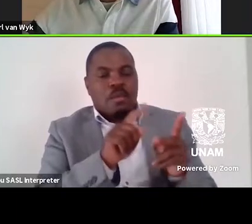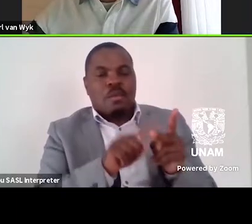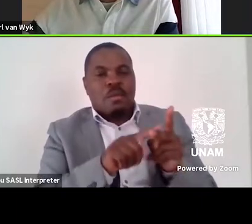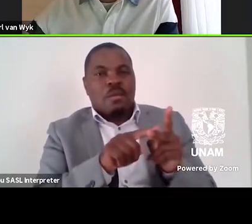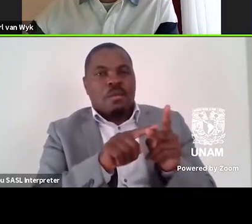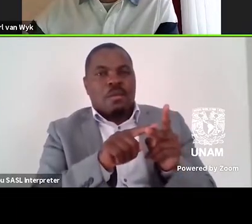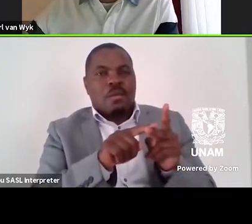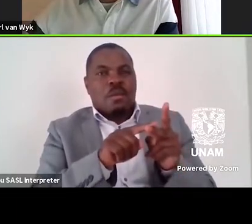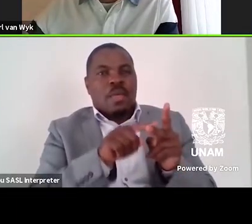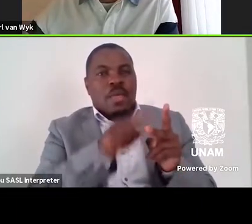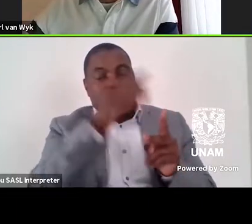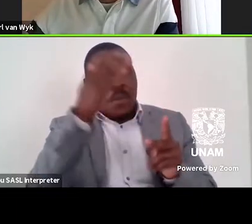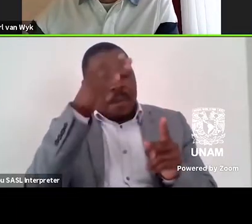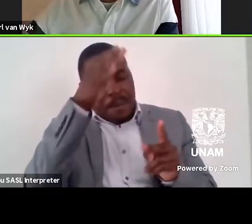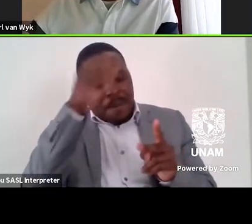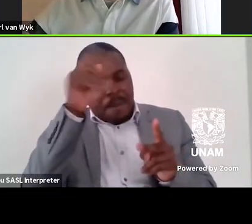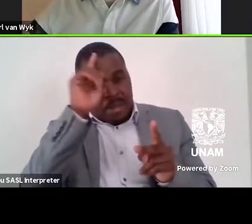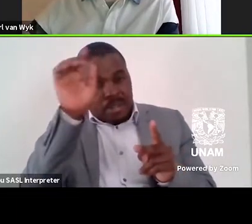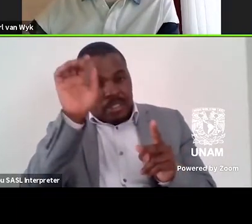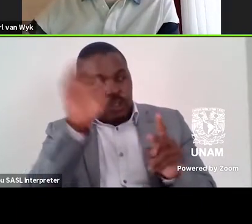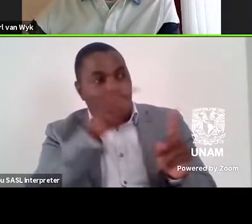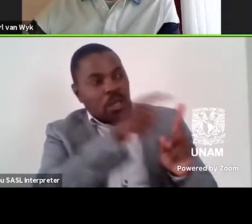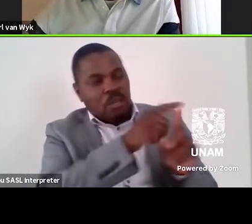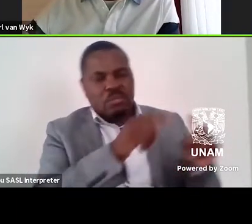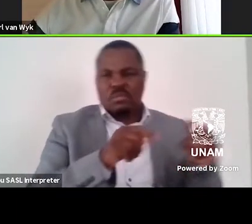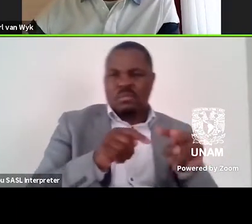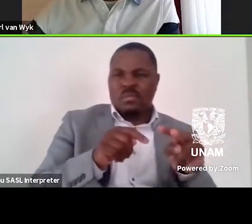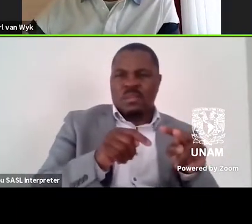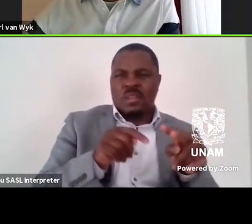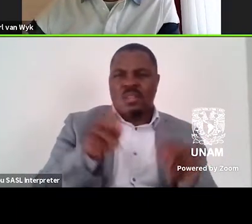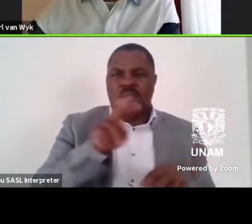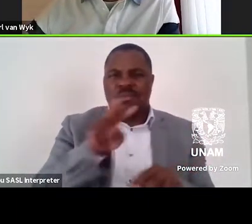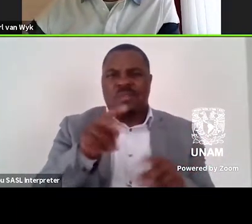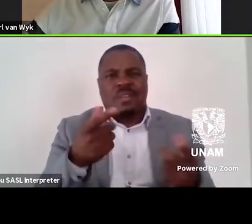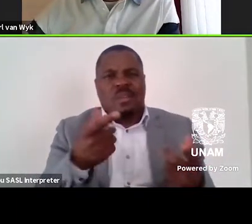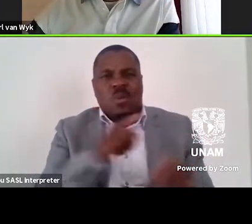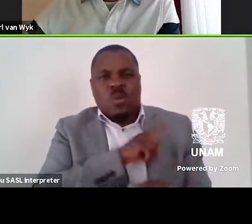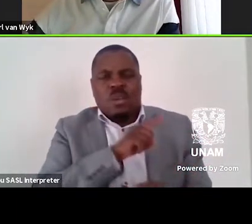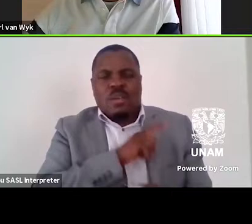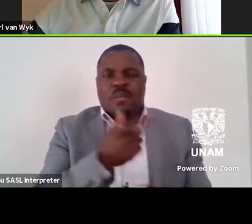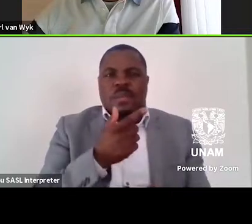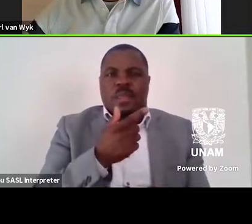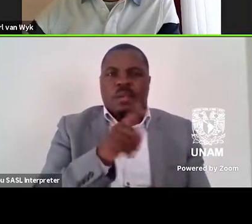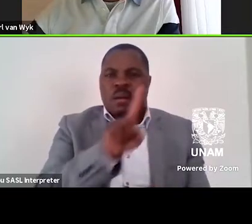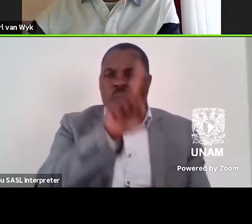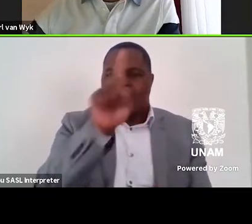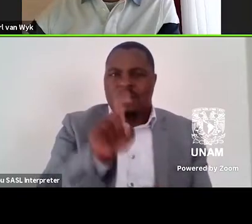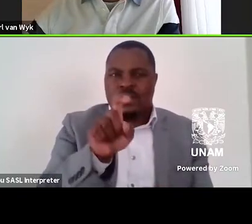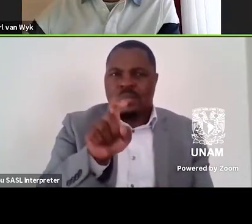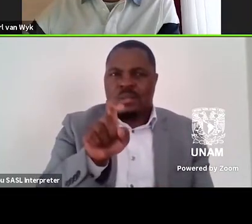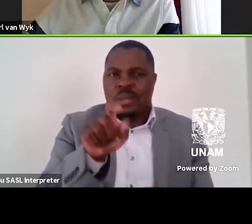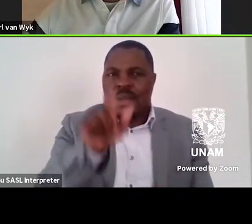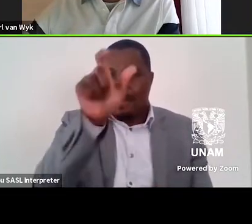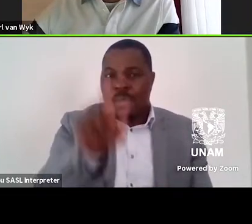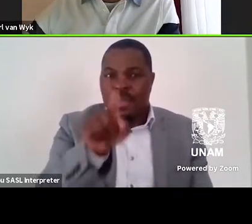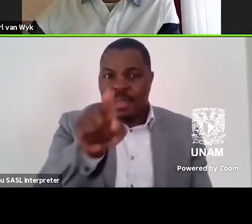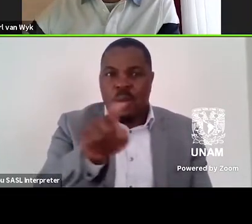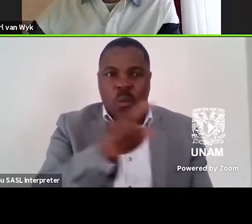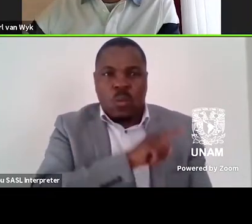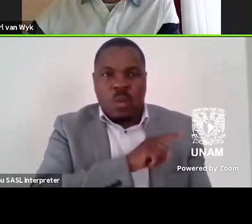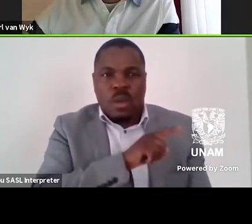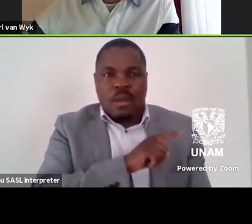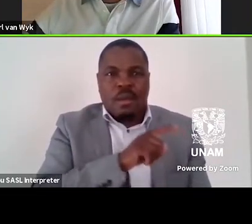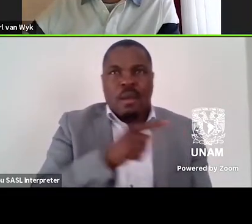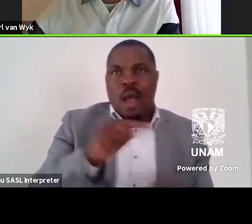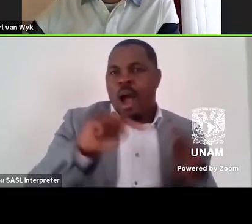This seems to rub Stephen the wrong way. Stephen, like Socrates, poses questions to the demonstrator rather than outright arguing